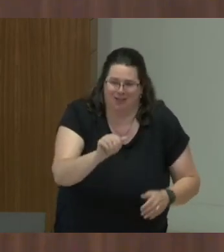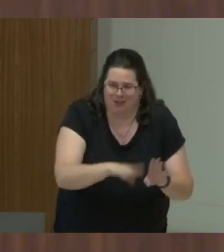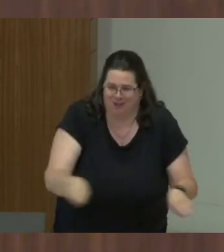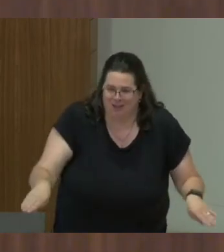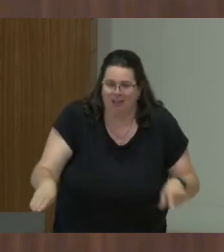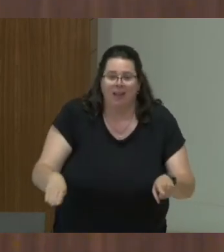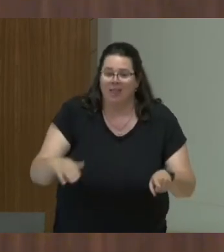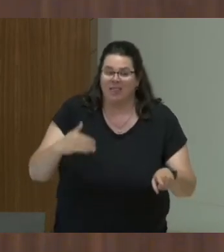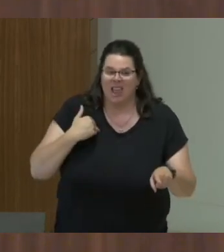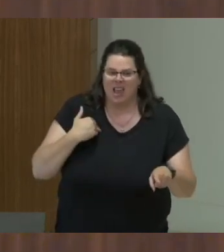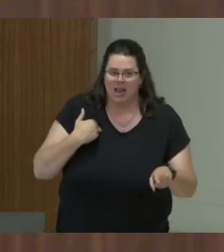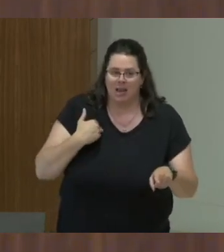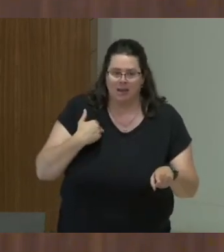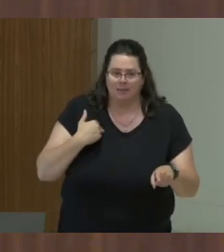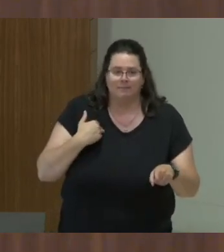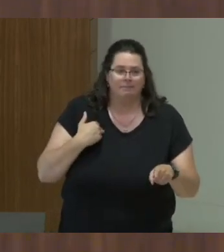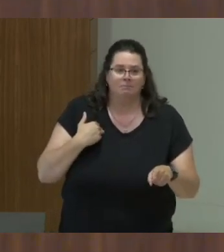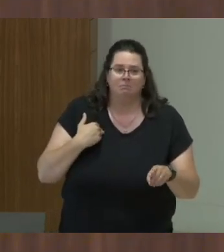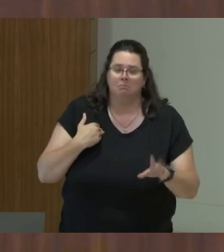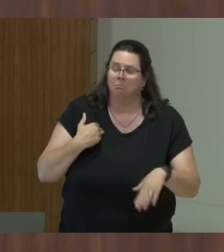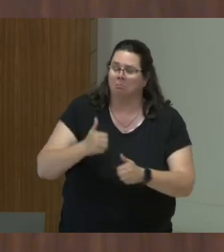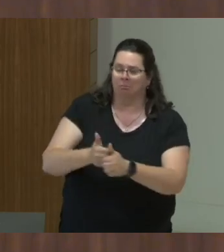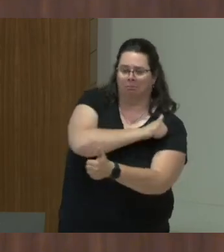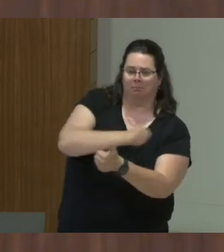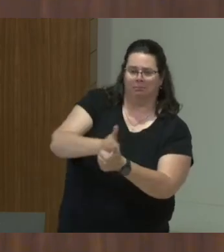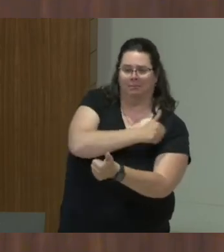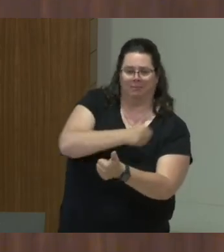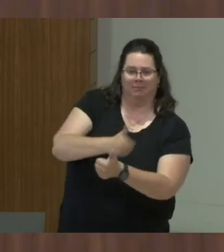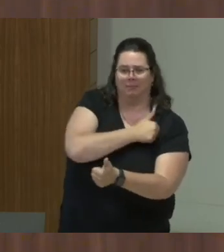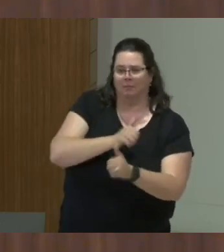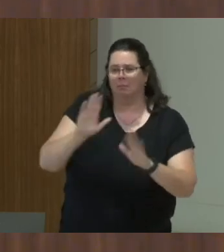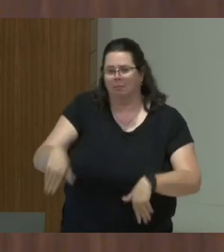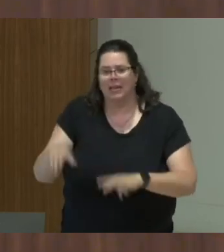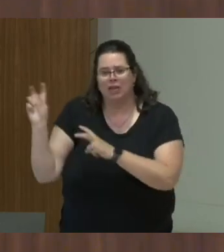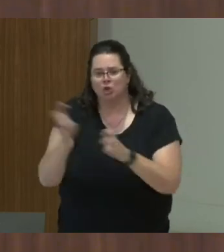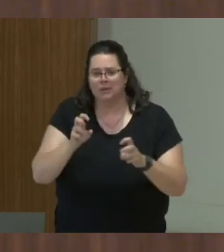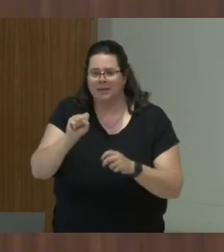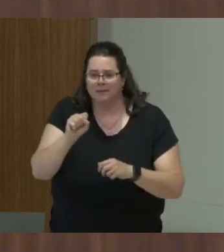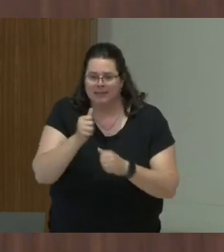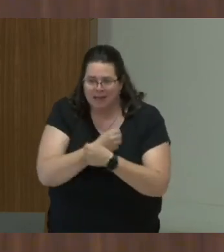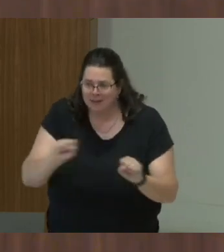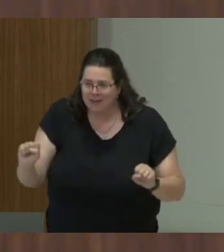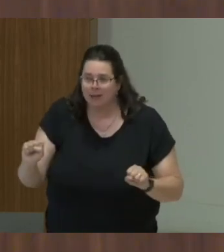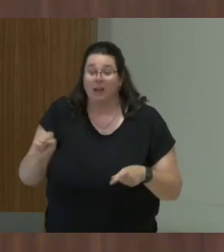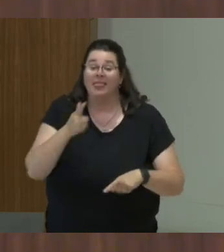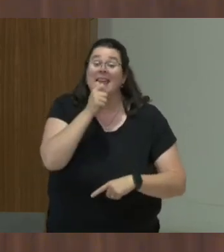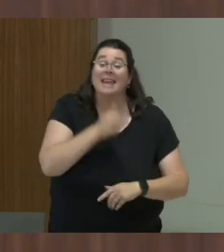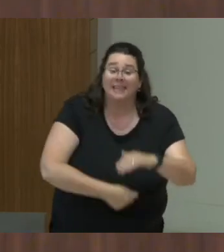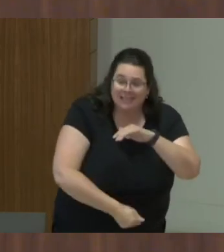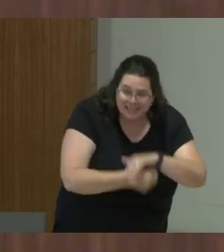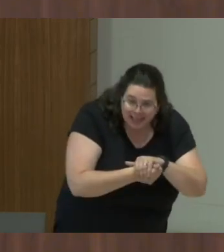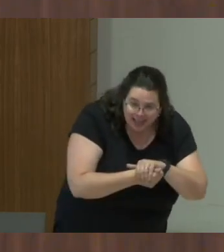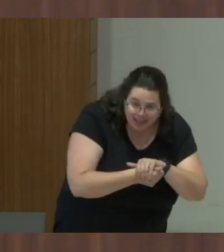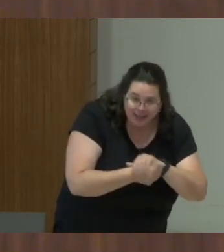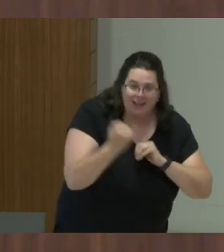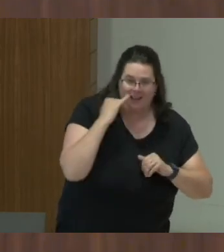to maintain themselves. They try to evade breach of safety. They conceal most of the cases of abuse that happen,